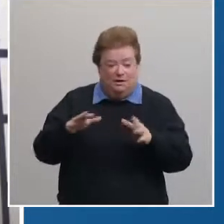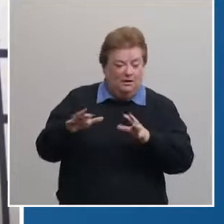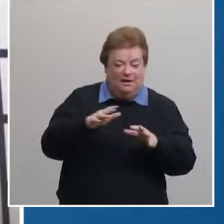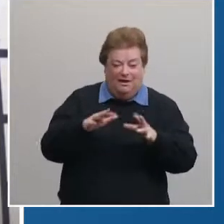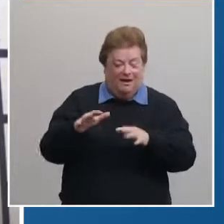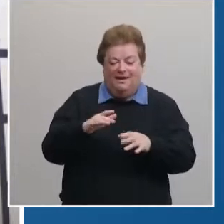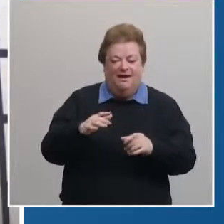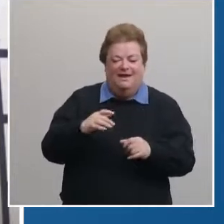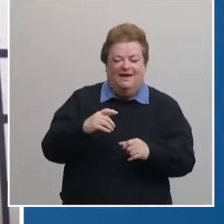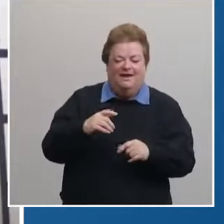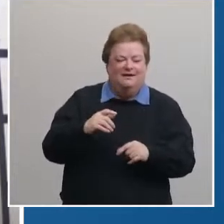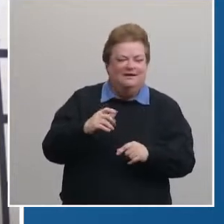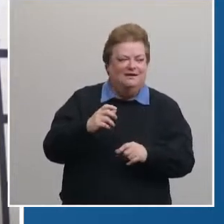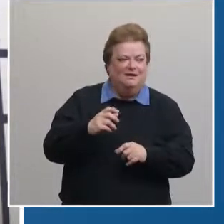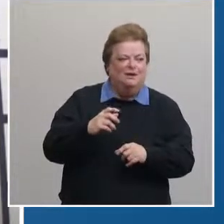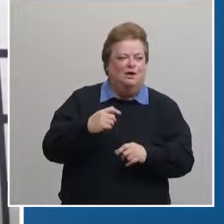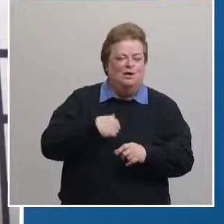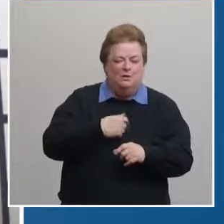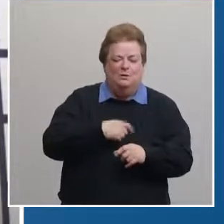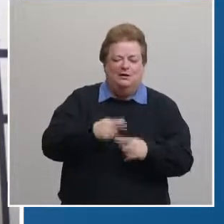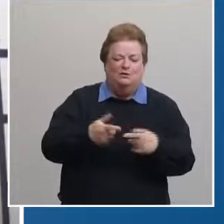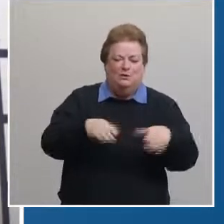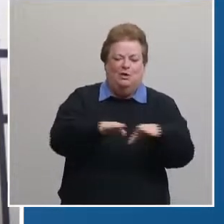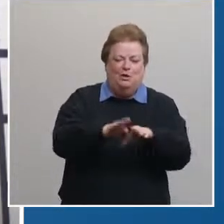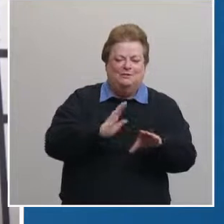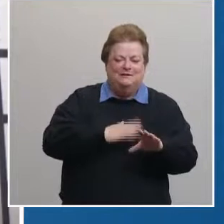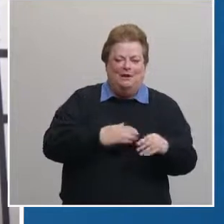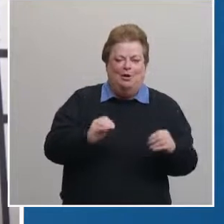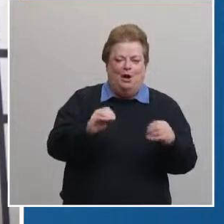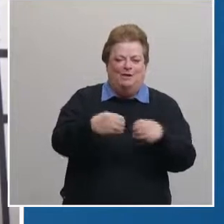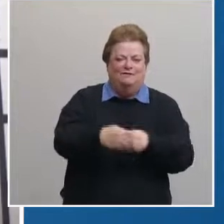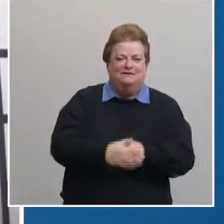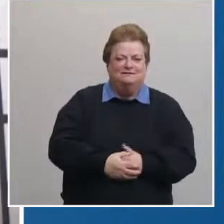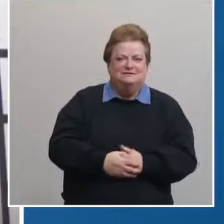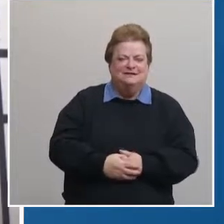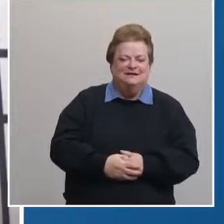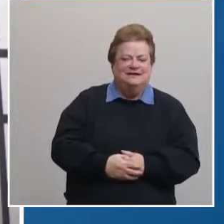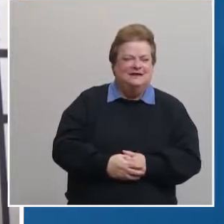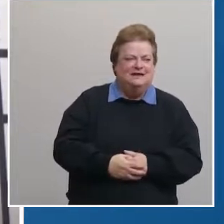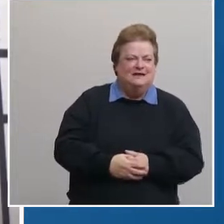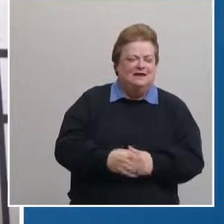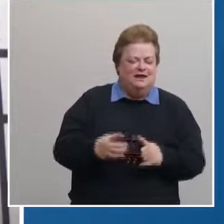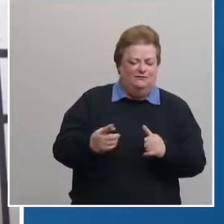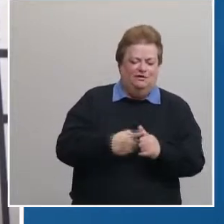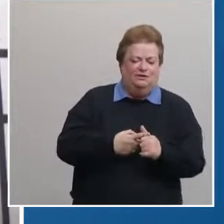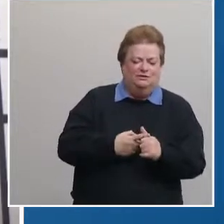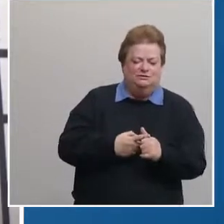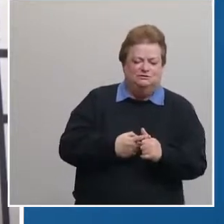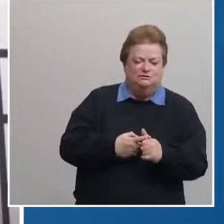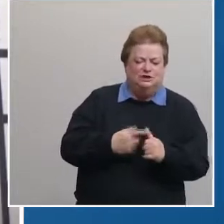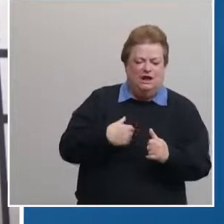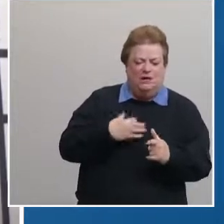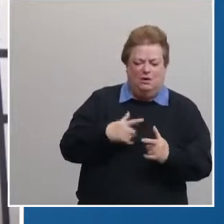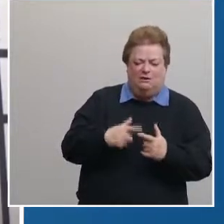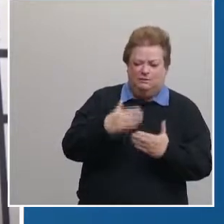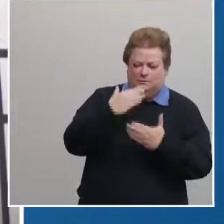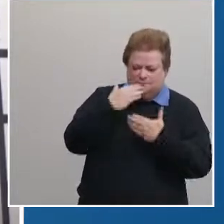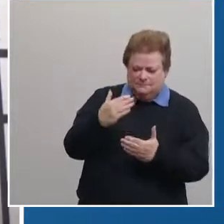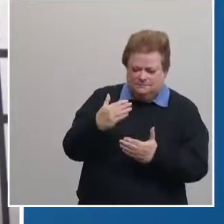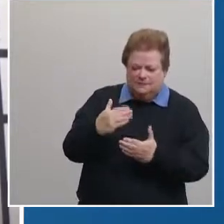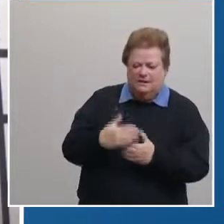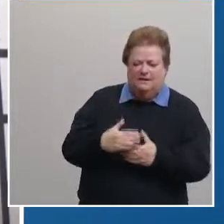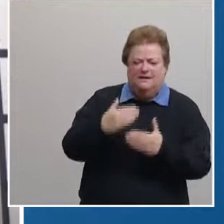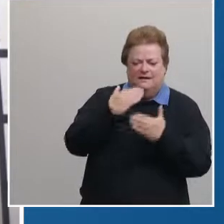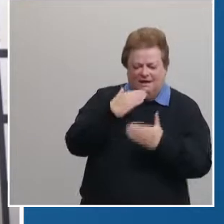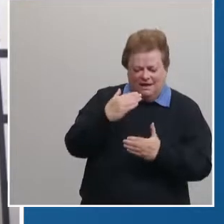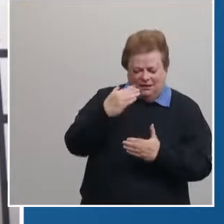patients back in because we had to close the office down I first wanted just to remark gratitude thank you